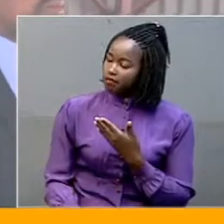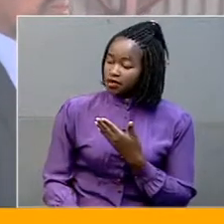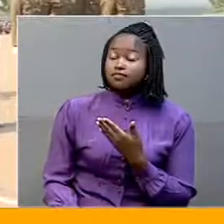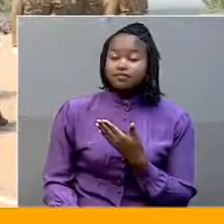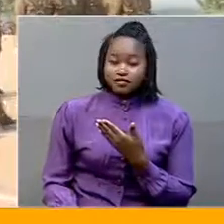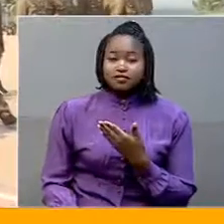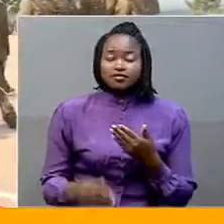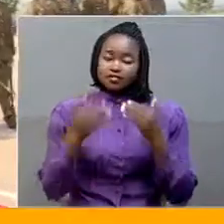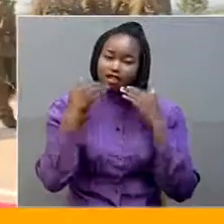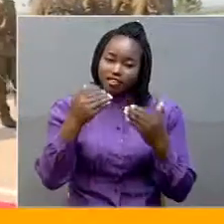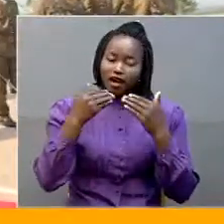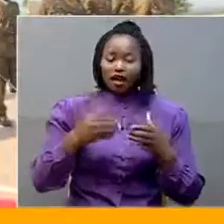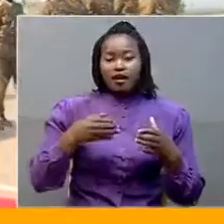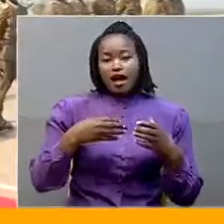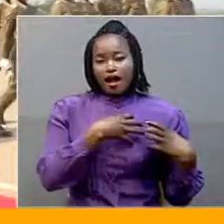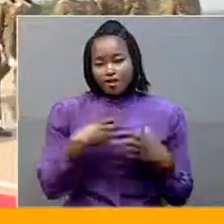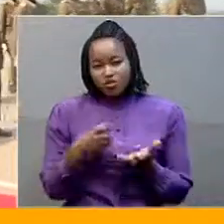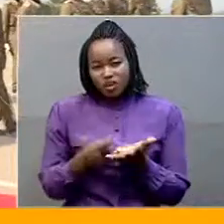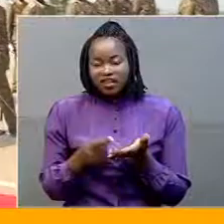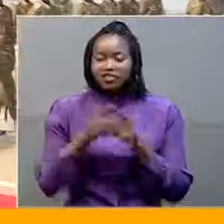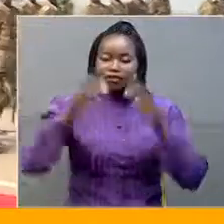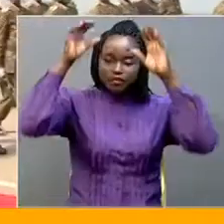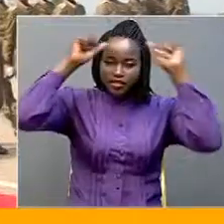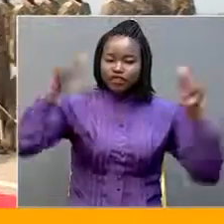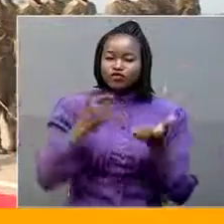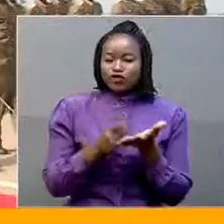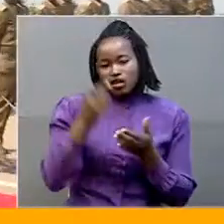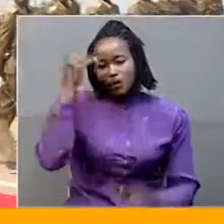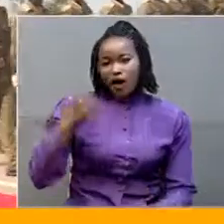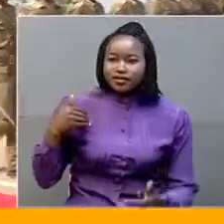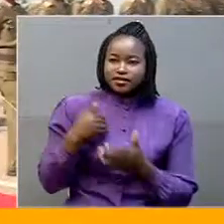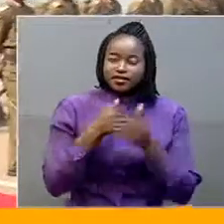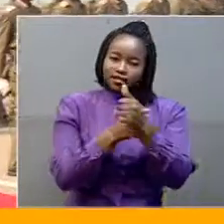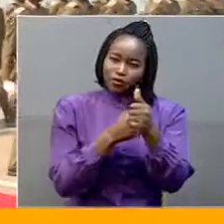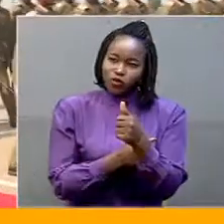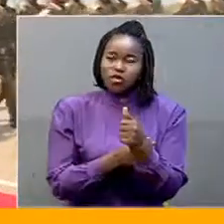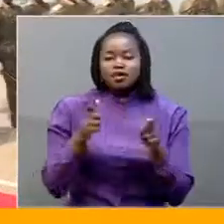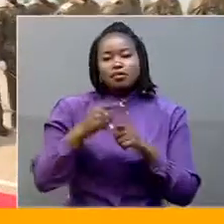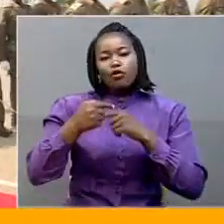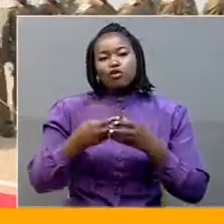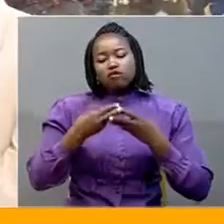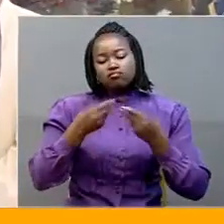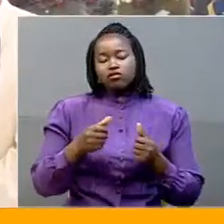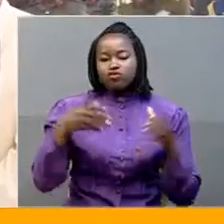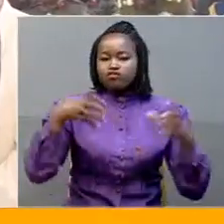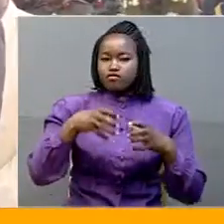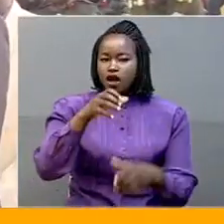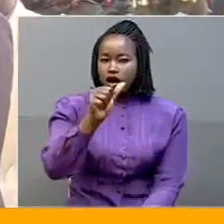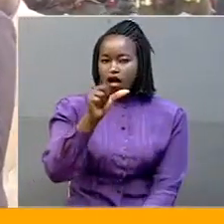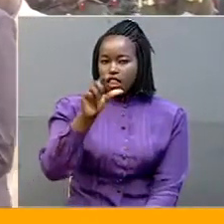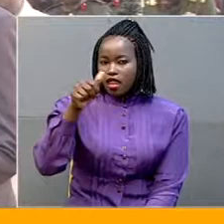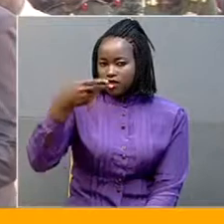thanked the UPDF and the President for the support toward fighting of the Al-Shabaab terrorists. He does not